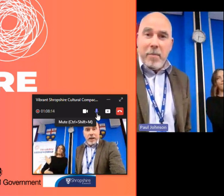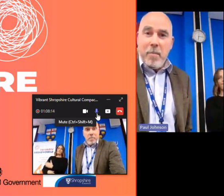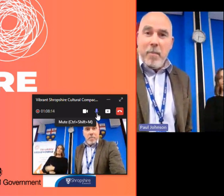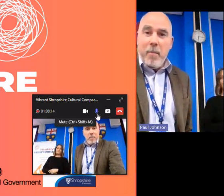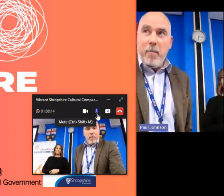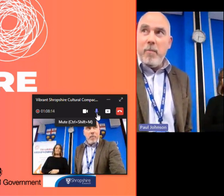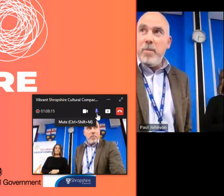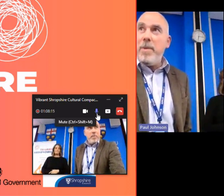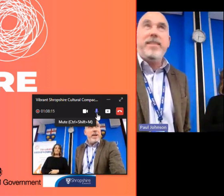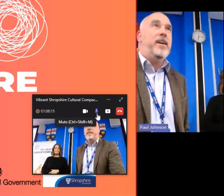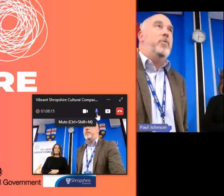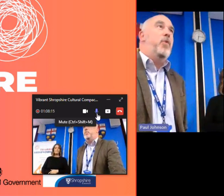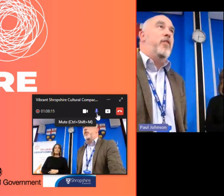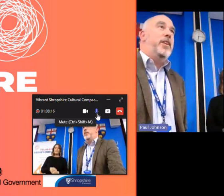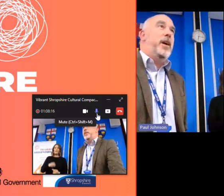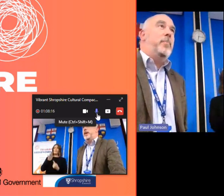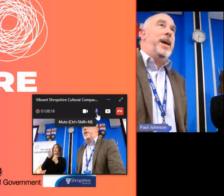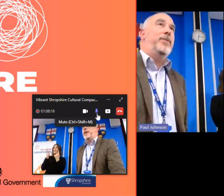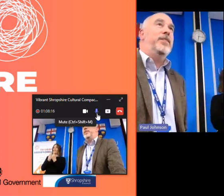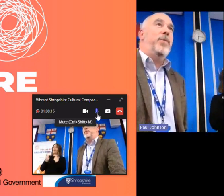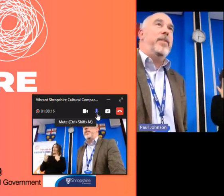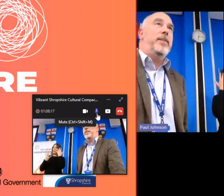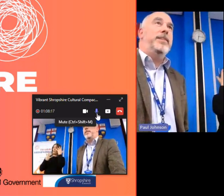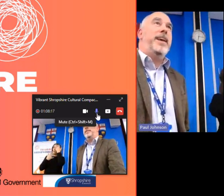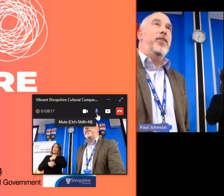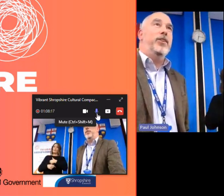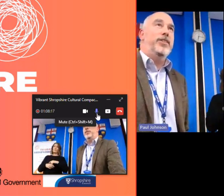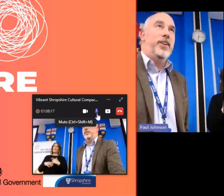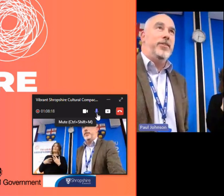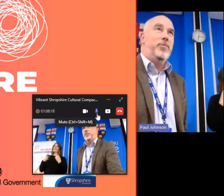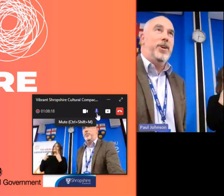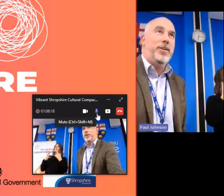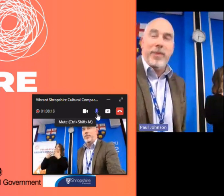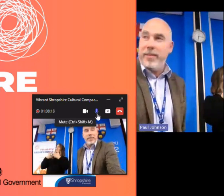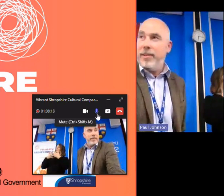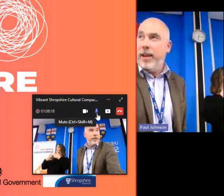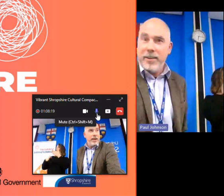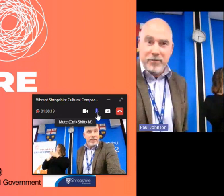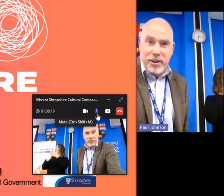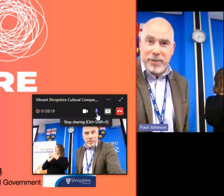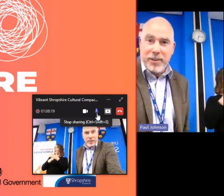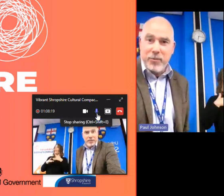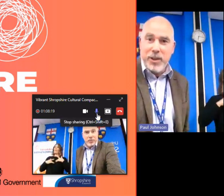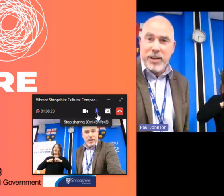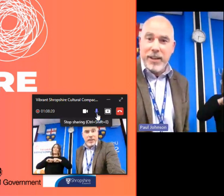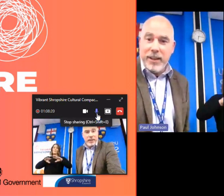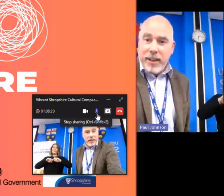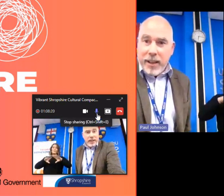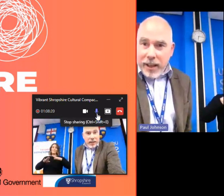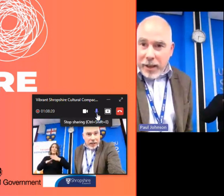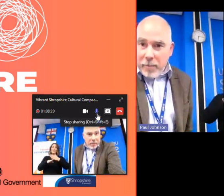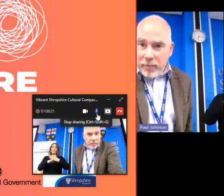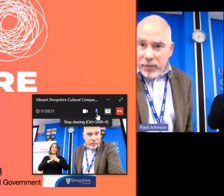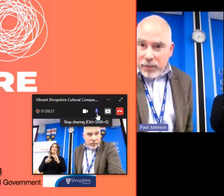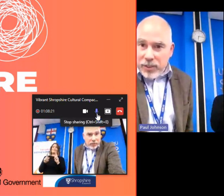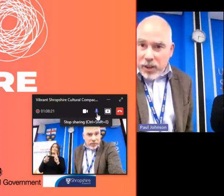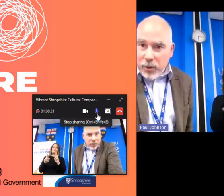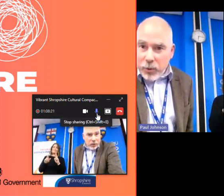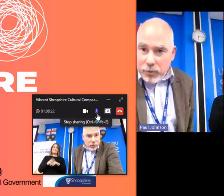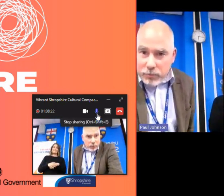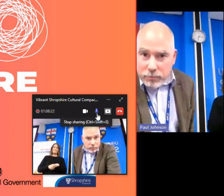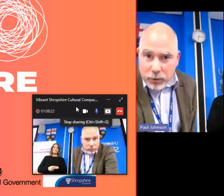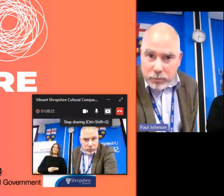um the main thing i've been worried about is whether the technology is going to work and whether the live stream is going to work um